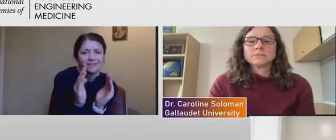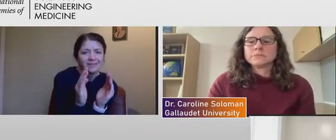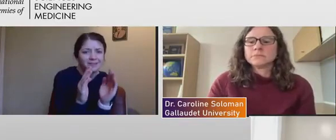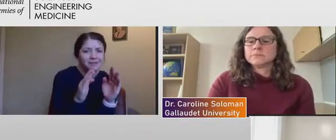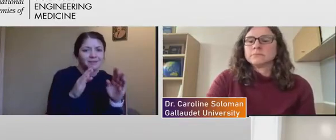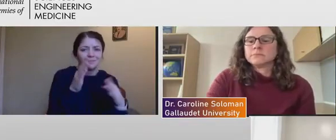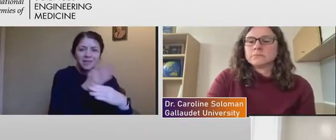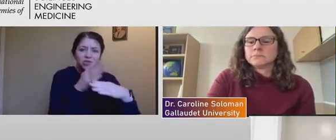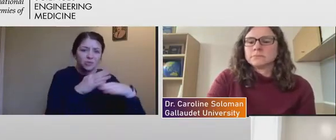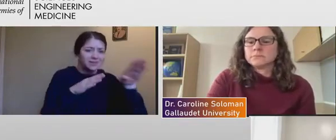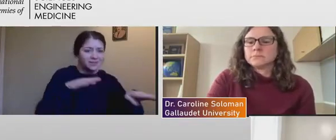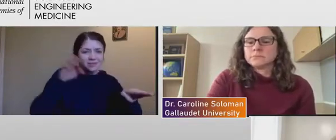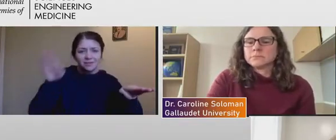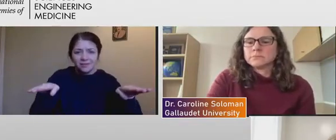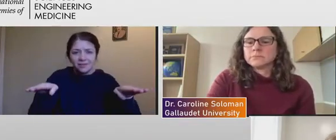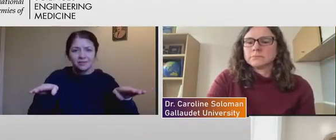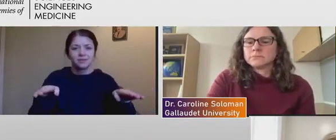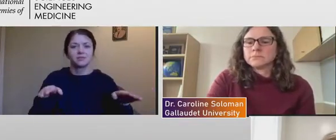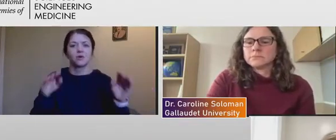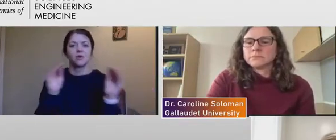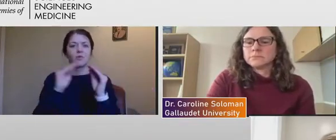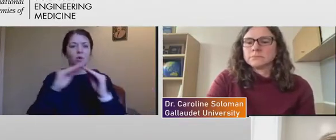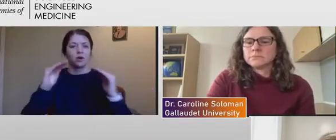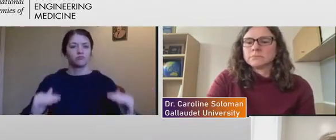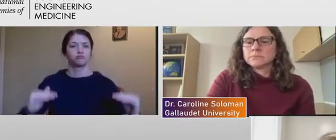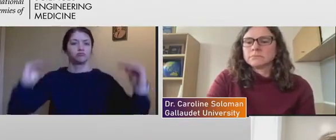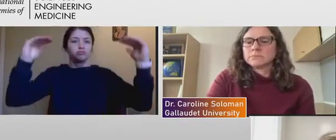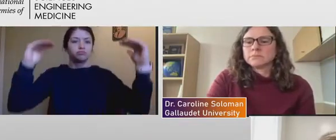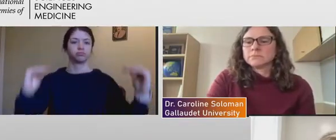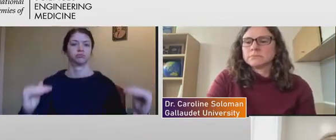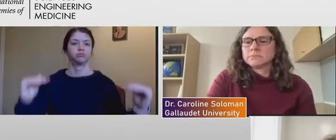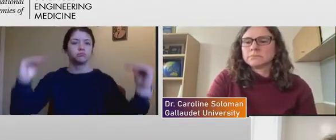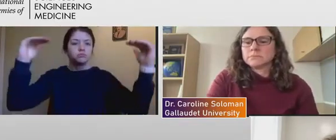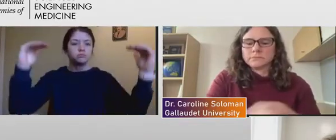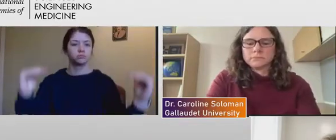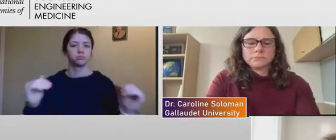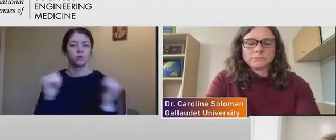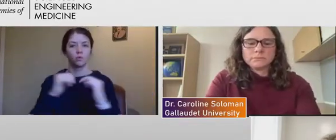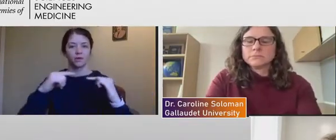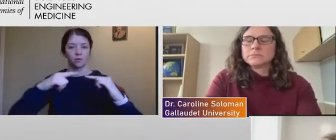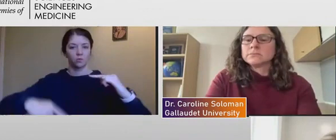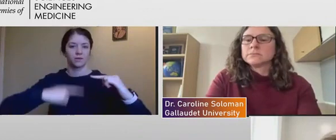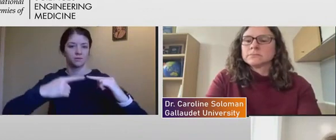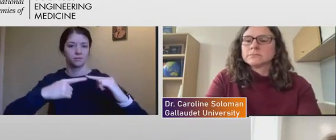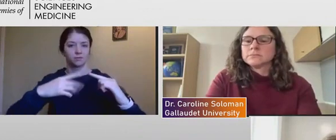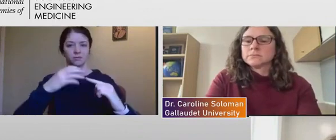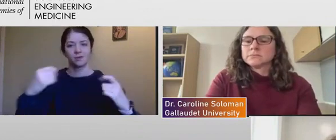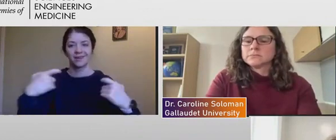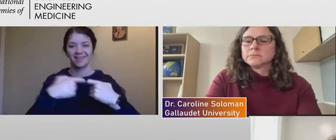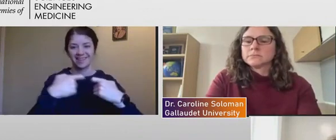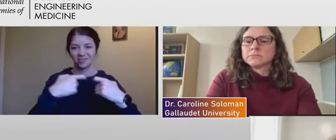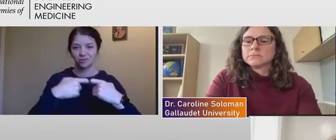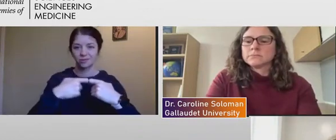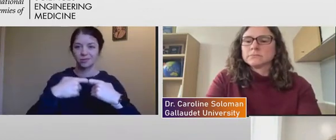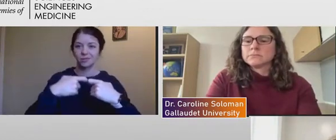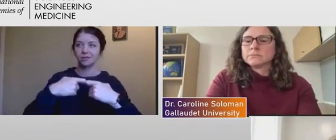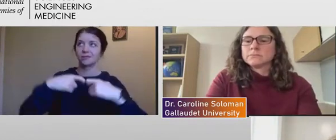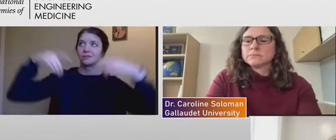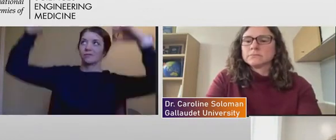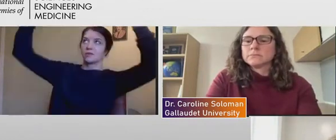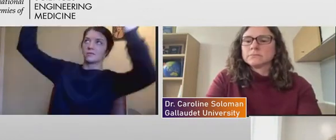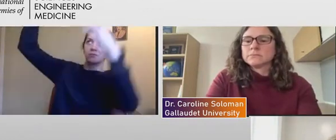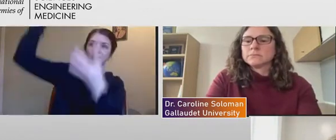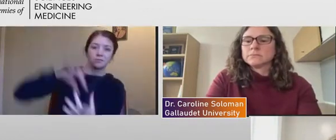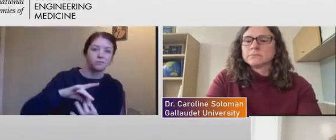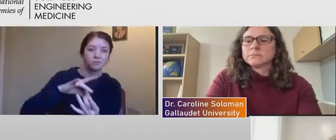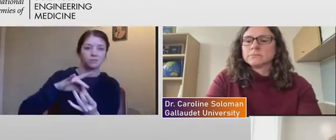adjustable. Lab benches with wheels, and getting electricity from the ceiling versus, you know,